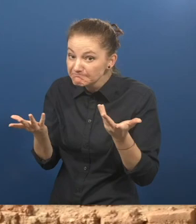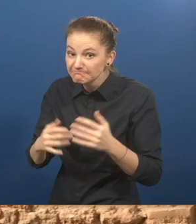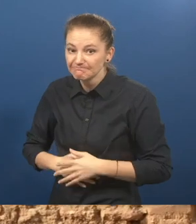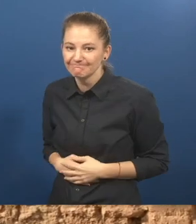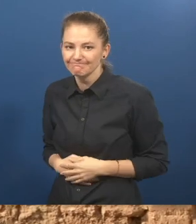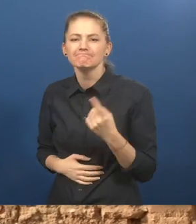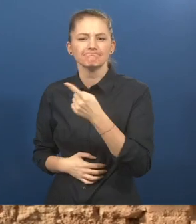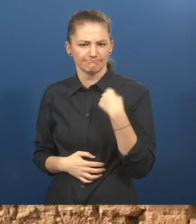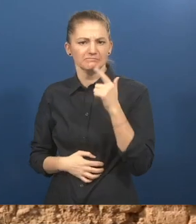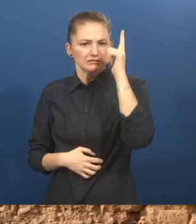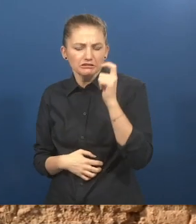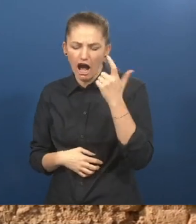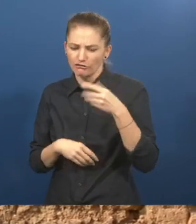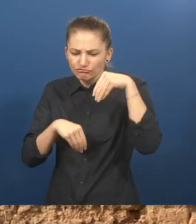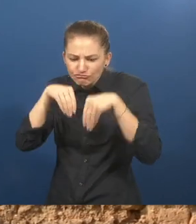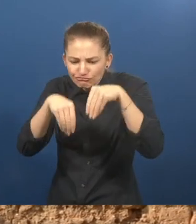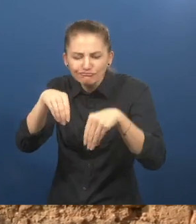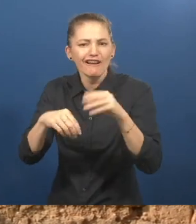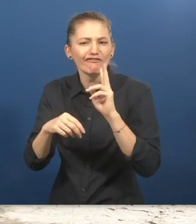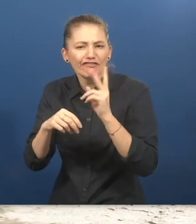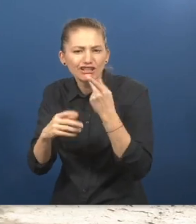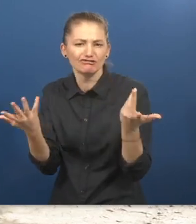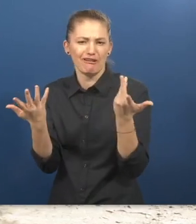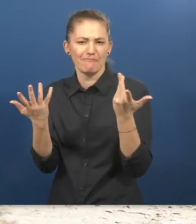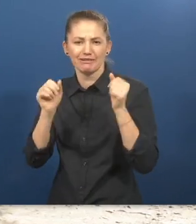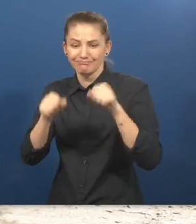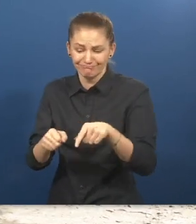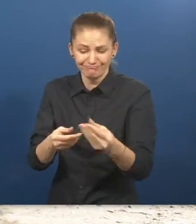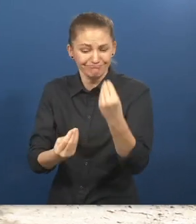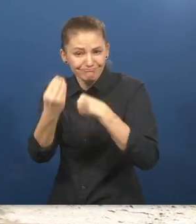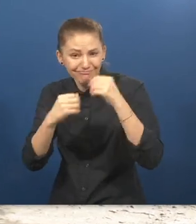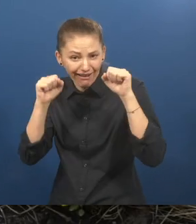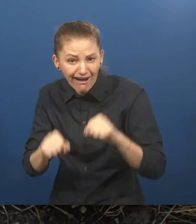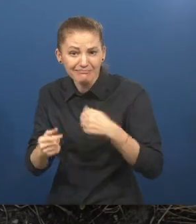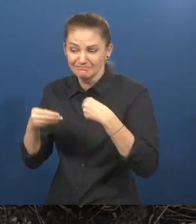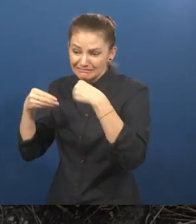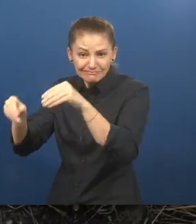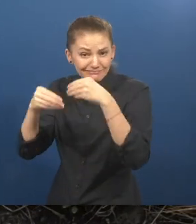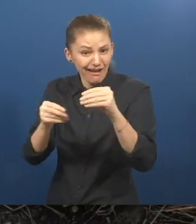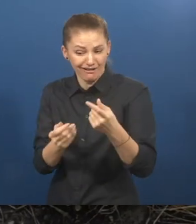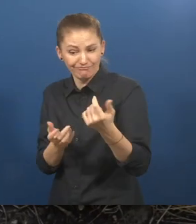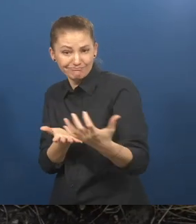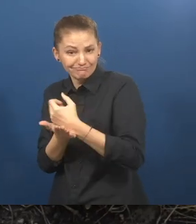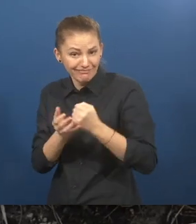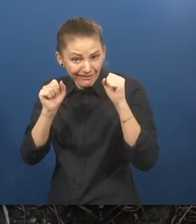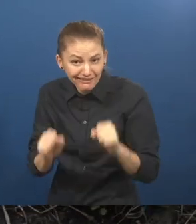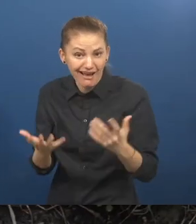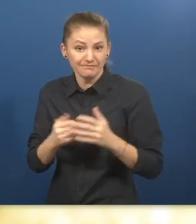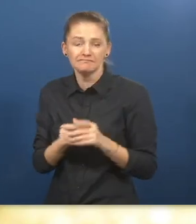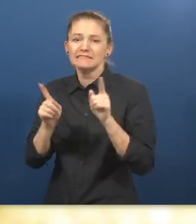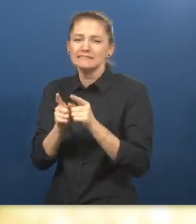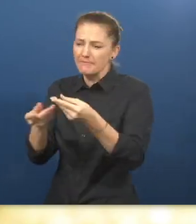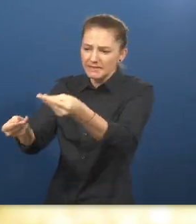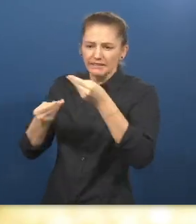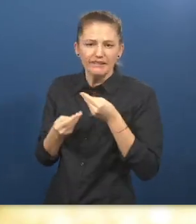Alissa Pai, South Sudanese refugee. We started growing vegetables, which have helped to provide food and income.